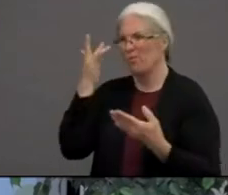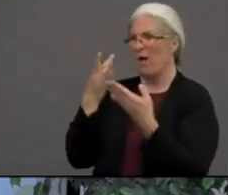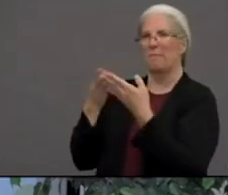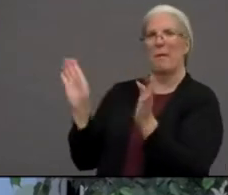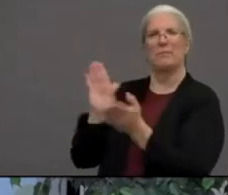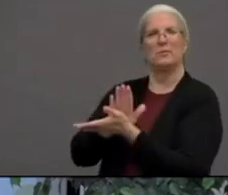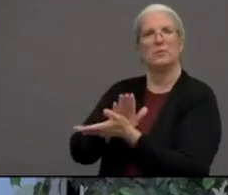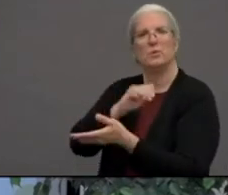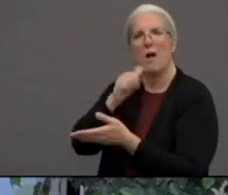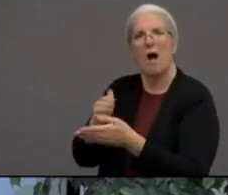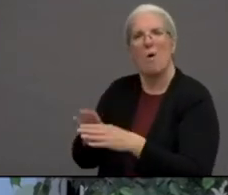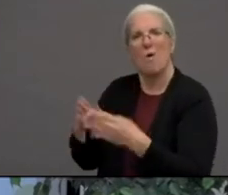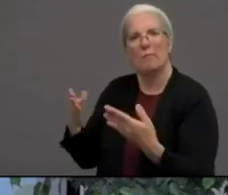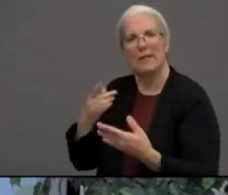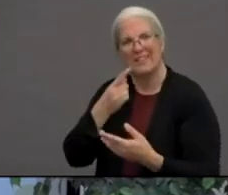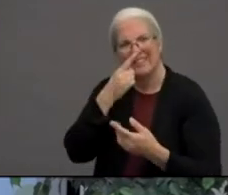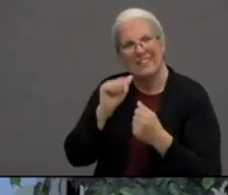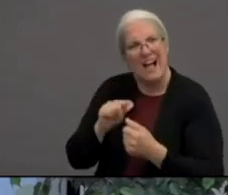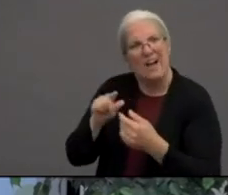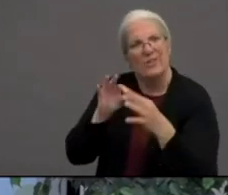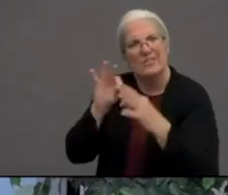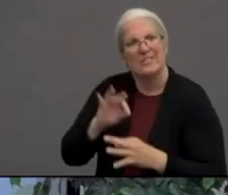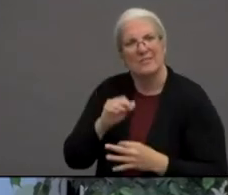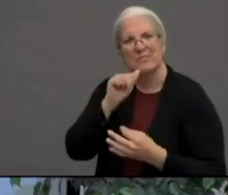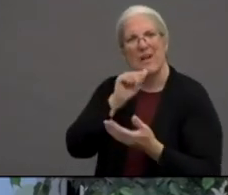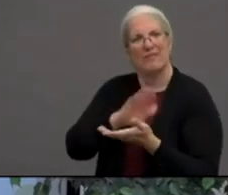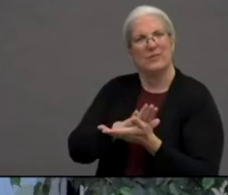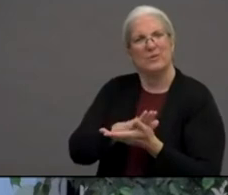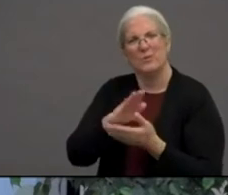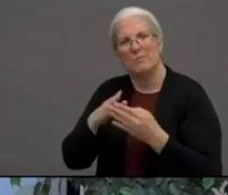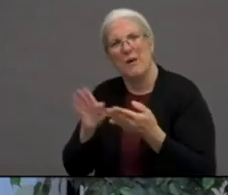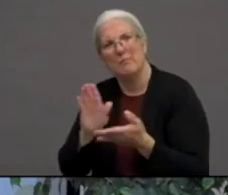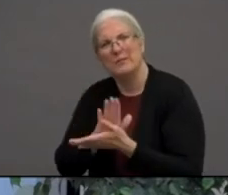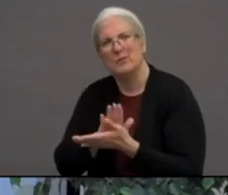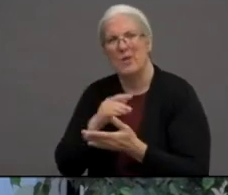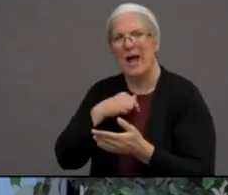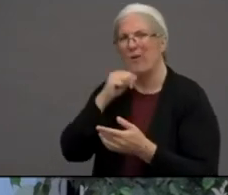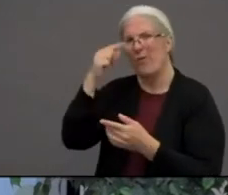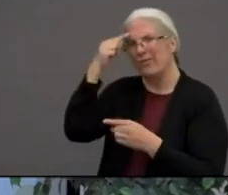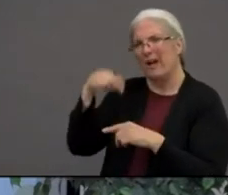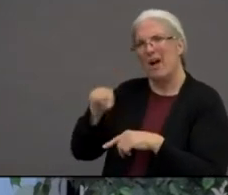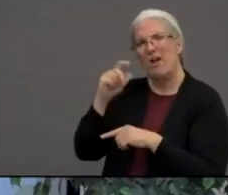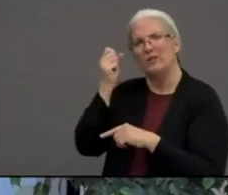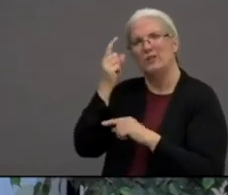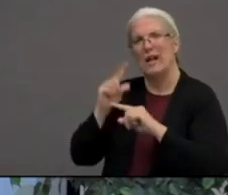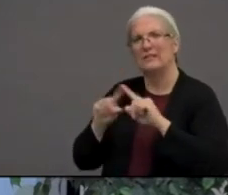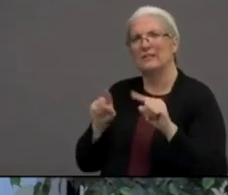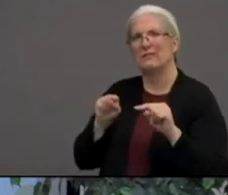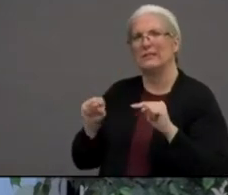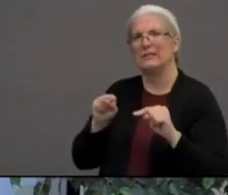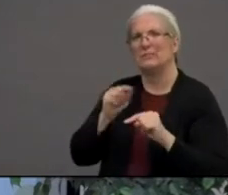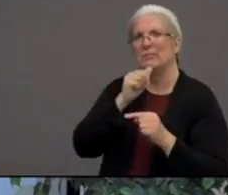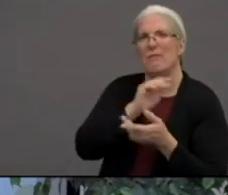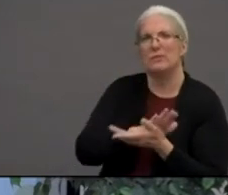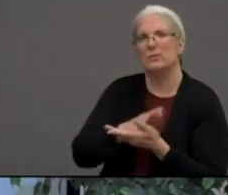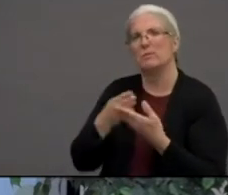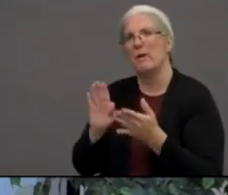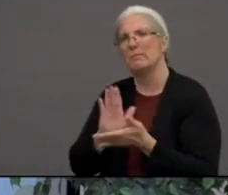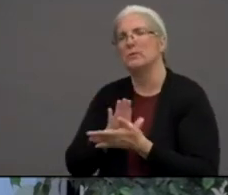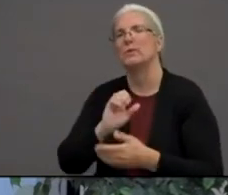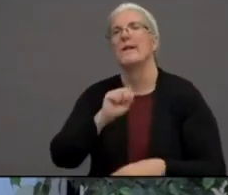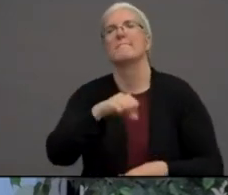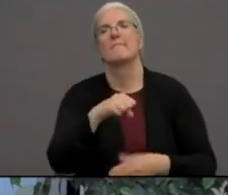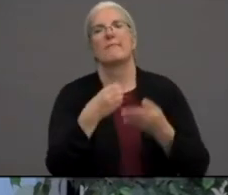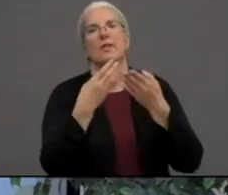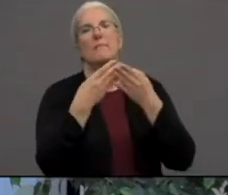speak to that? Because I don't think they understand the difference. Yeah, so public schools are governed by school boards.